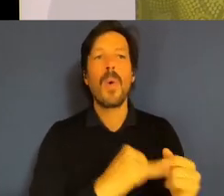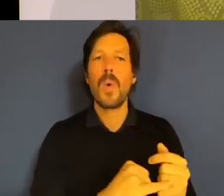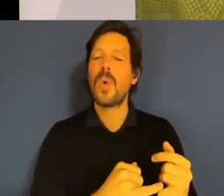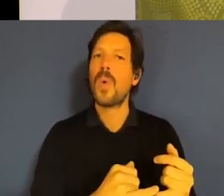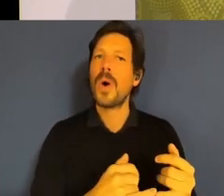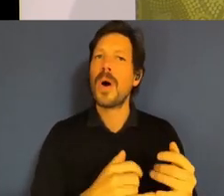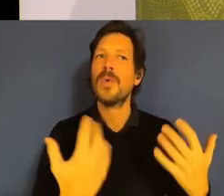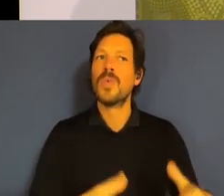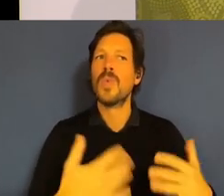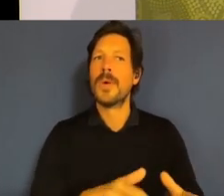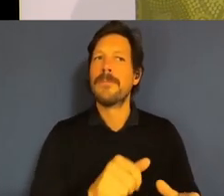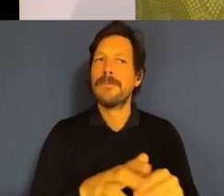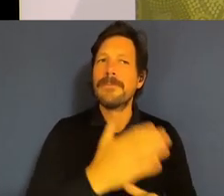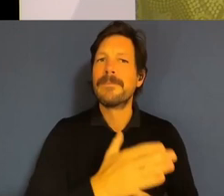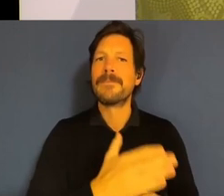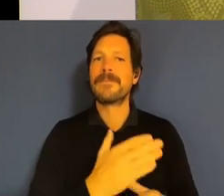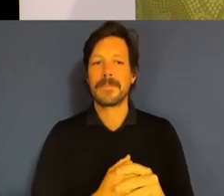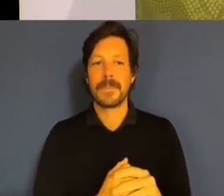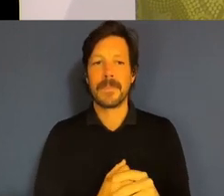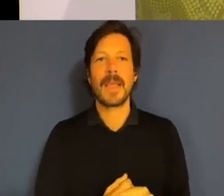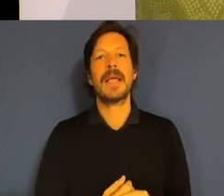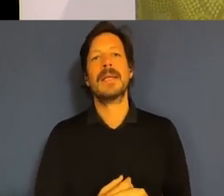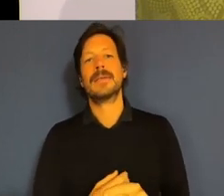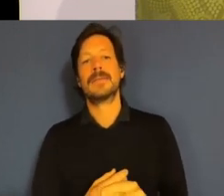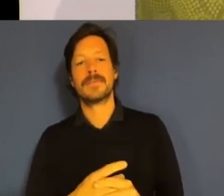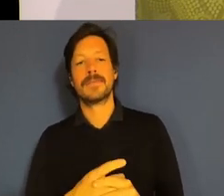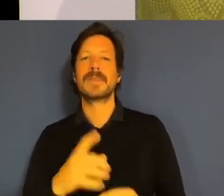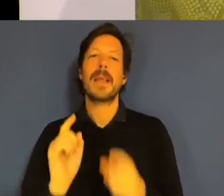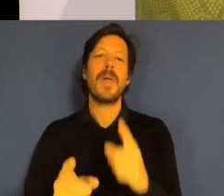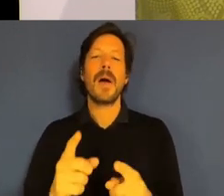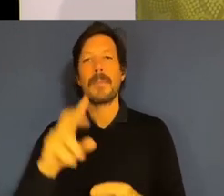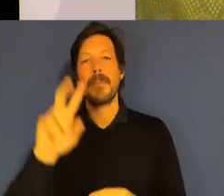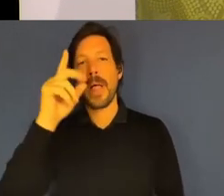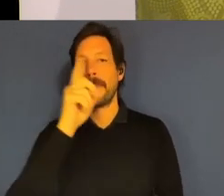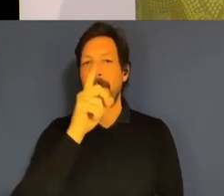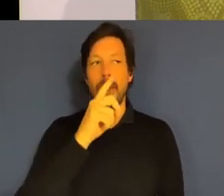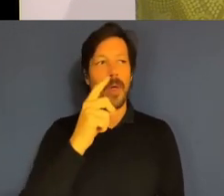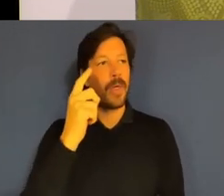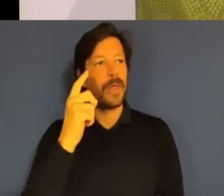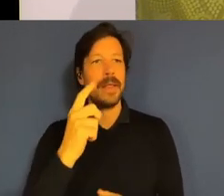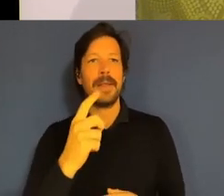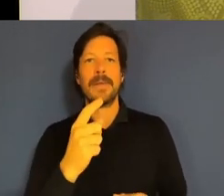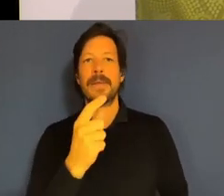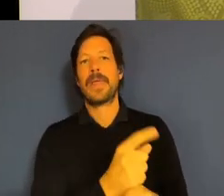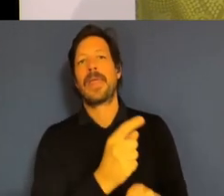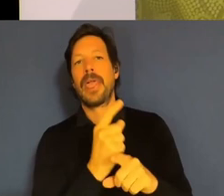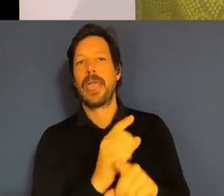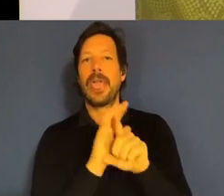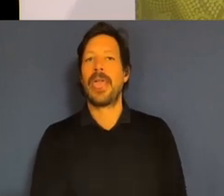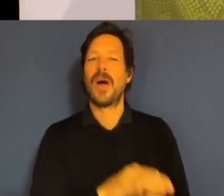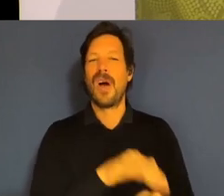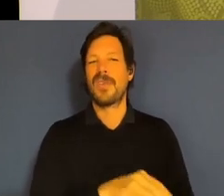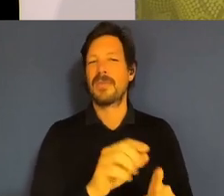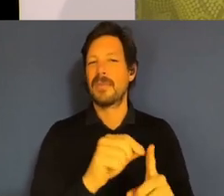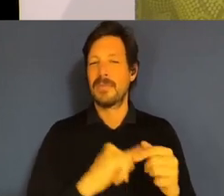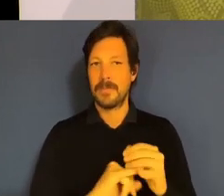misrepresented in lazy language from politicians who should know better, but can't help the cheap headline. But those of us